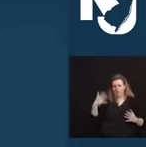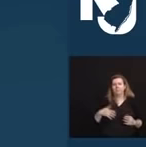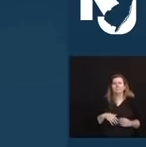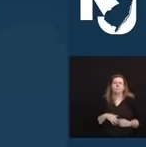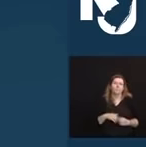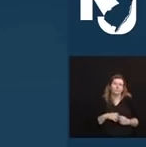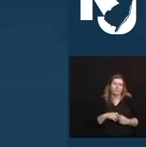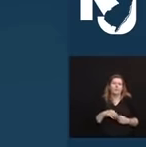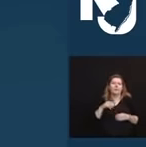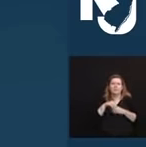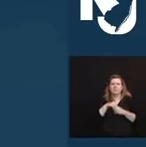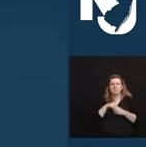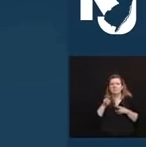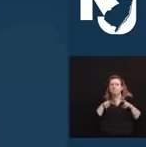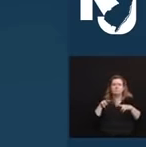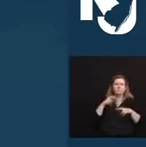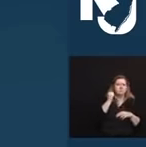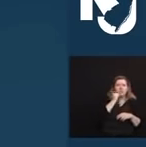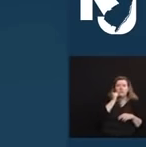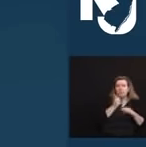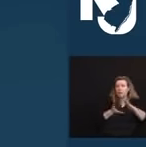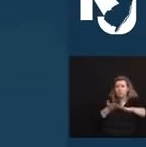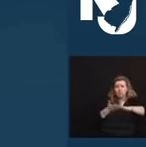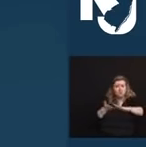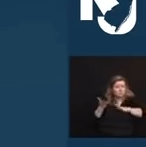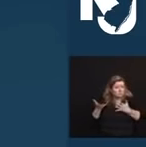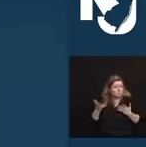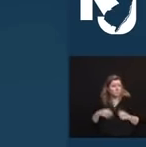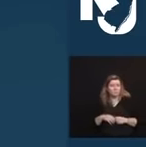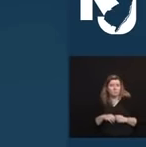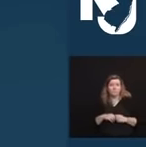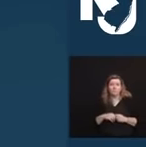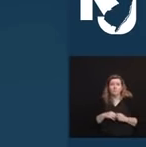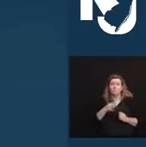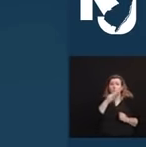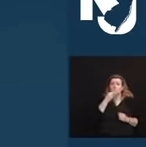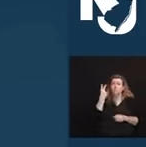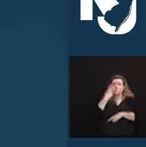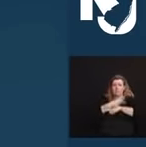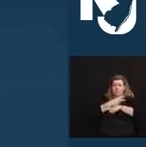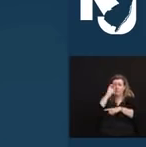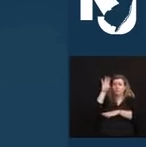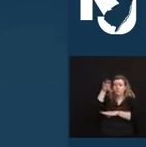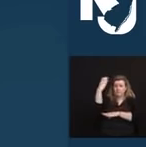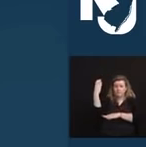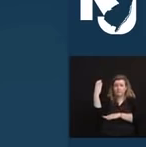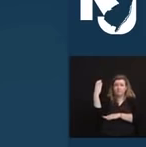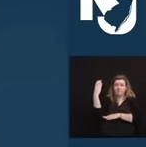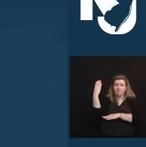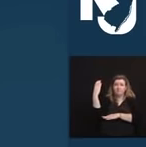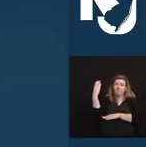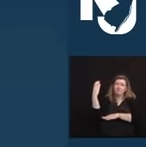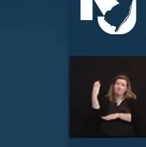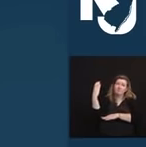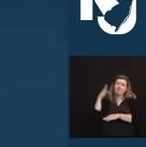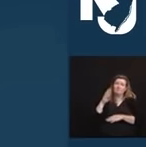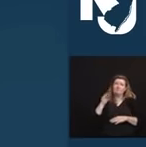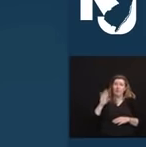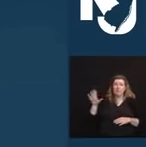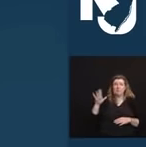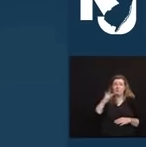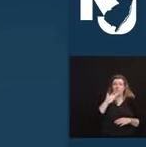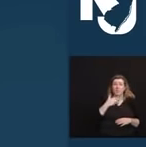We may be two days from Christmas, and I want Pat to pay particular attention here, but Bob's favorite holiday by far was St.